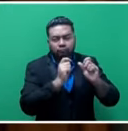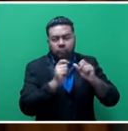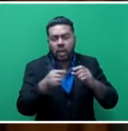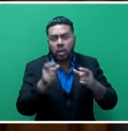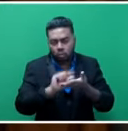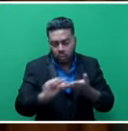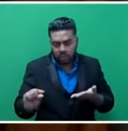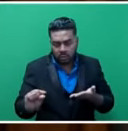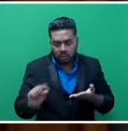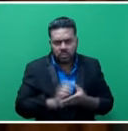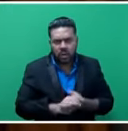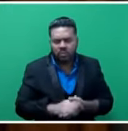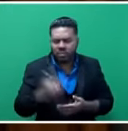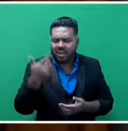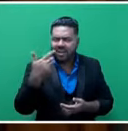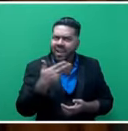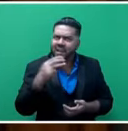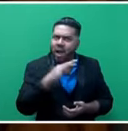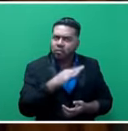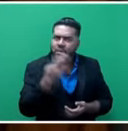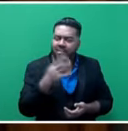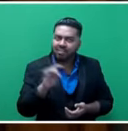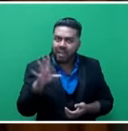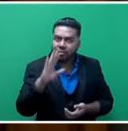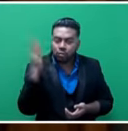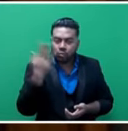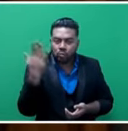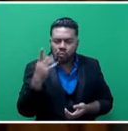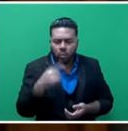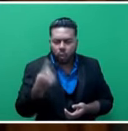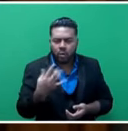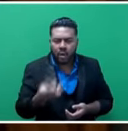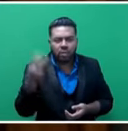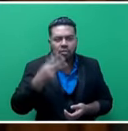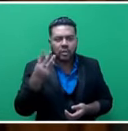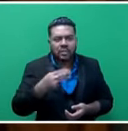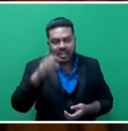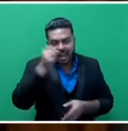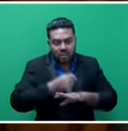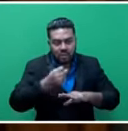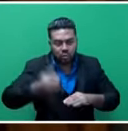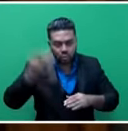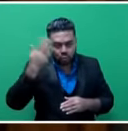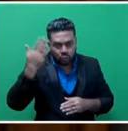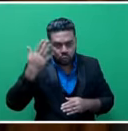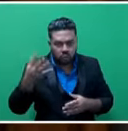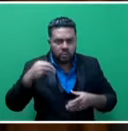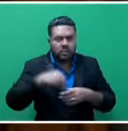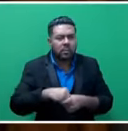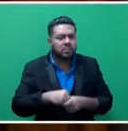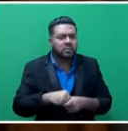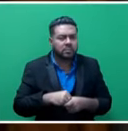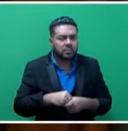910 schools, we only have 13 government schools, which is mostly maintained by